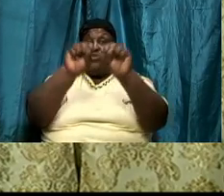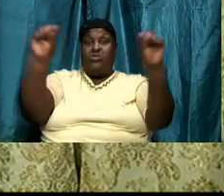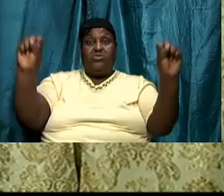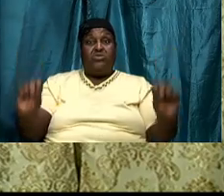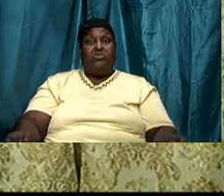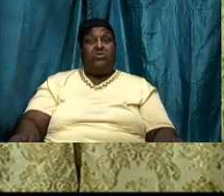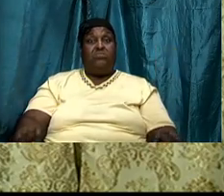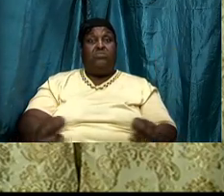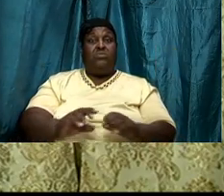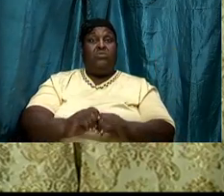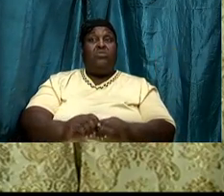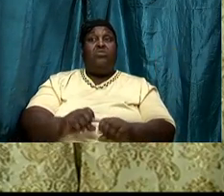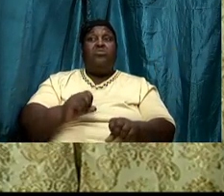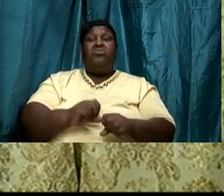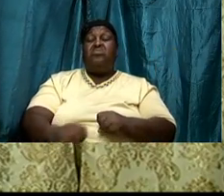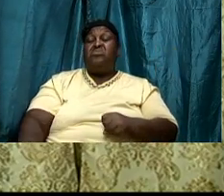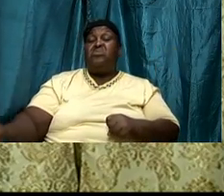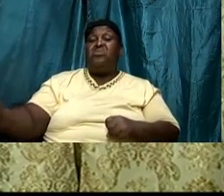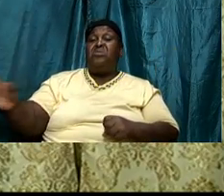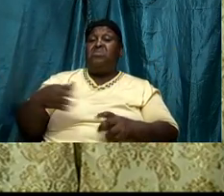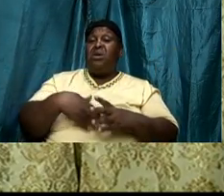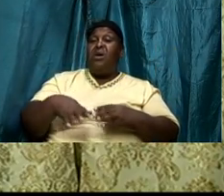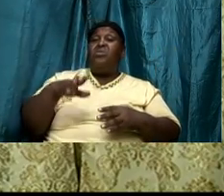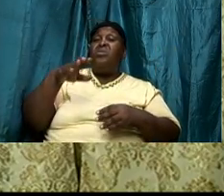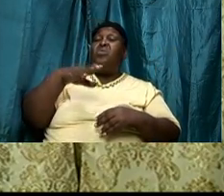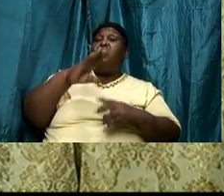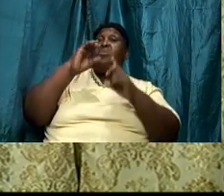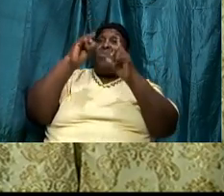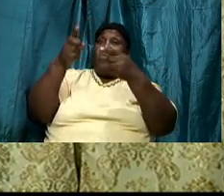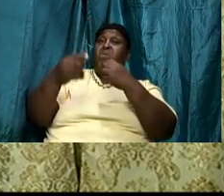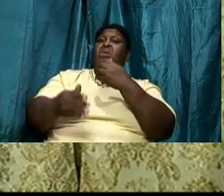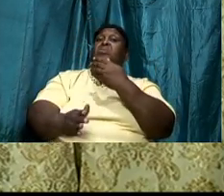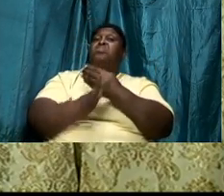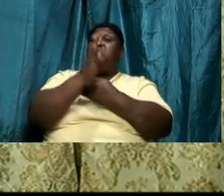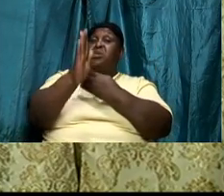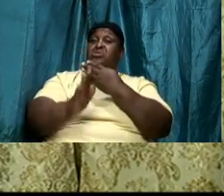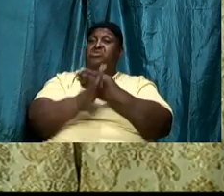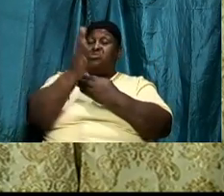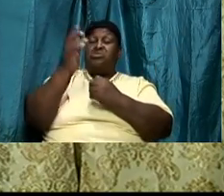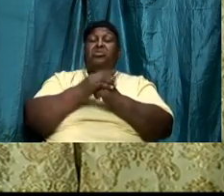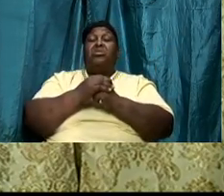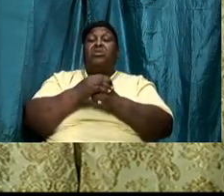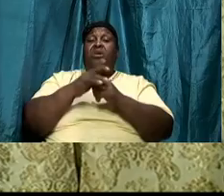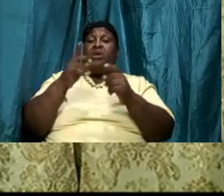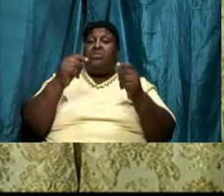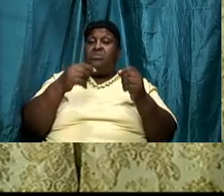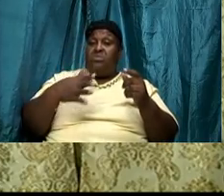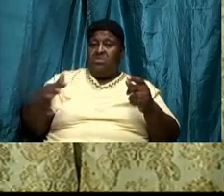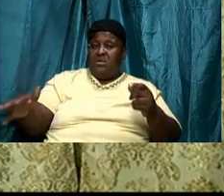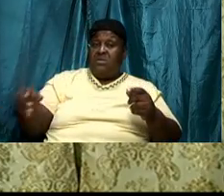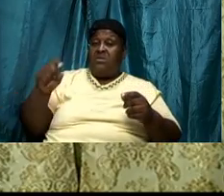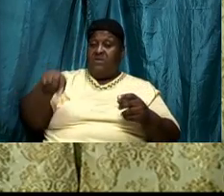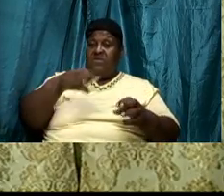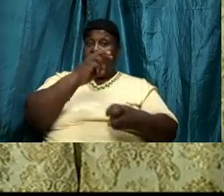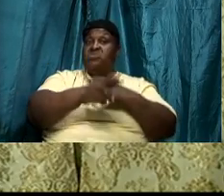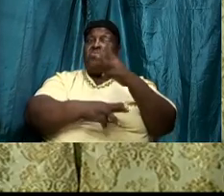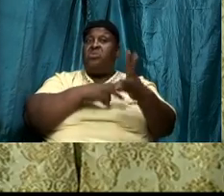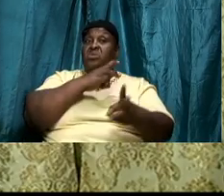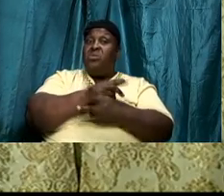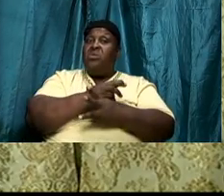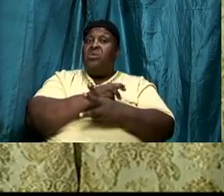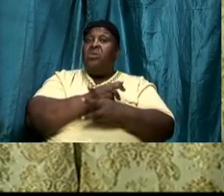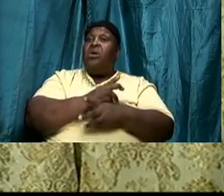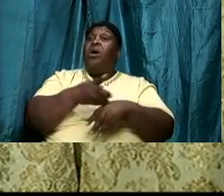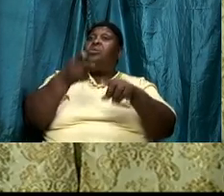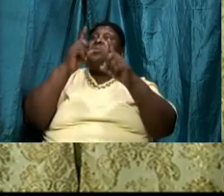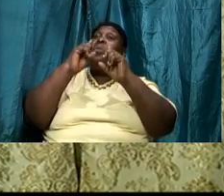so that they can splash off at beach and they can pallet off everywhere and they can go